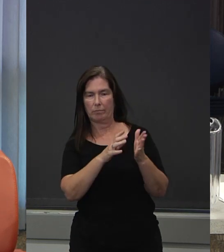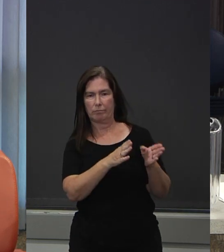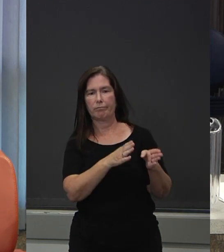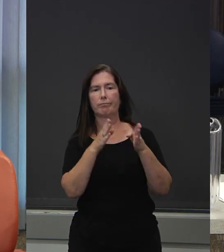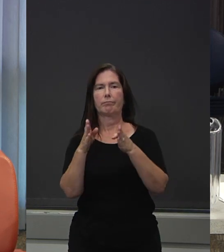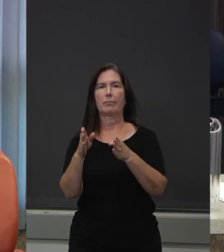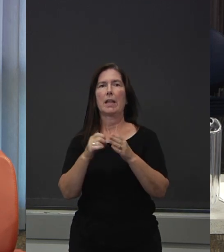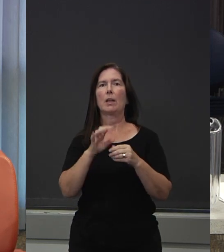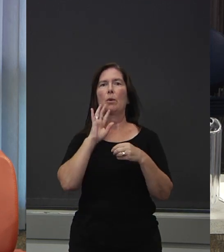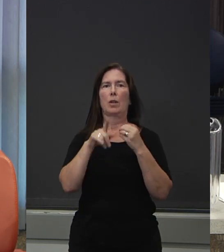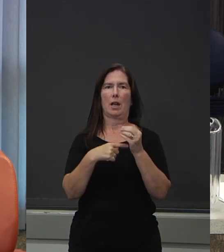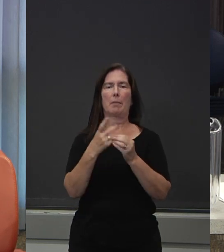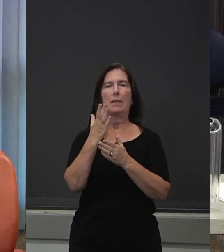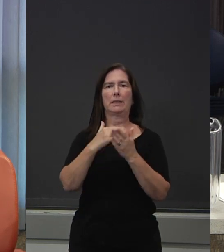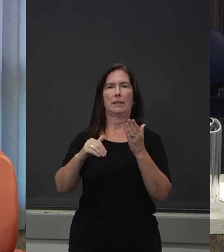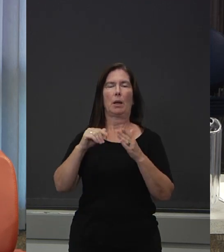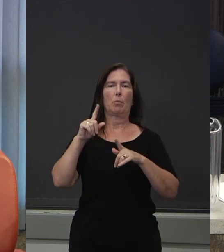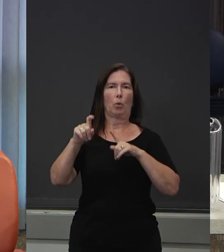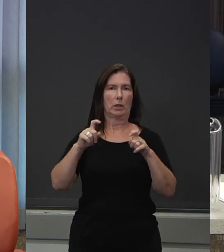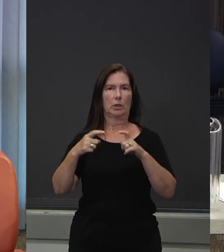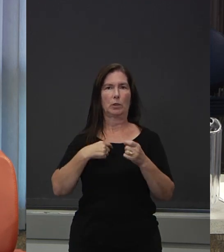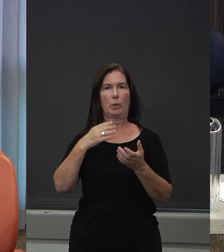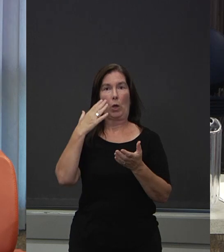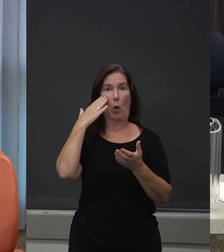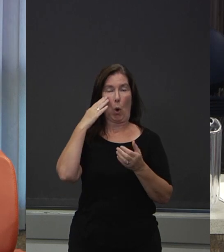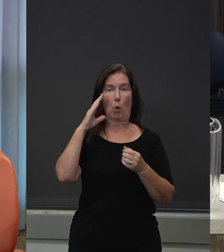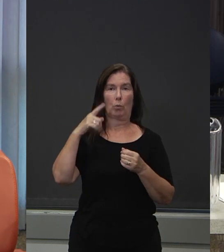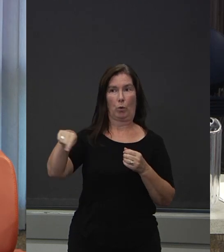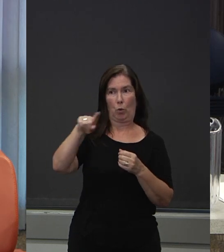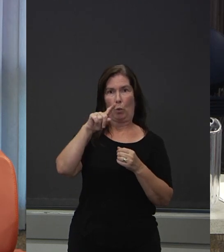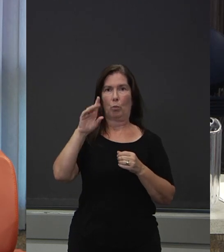a little bit about some of the questions we know people have.